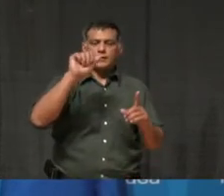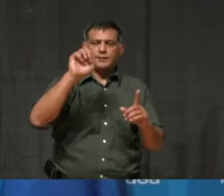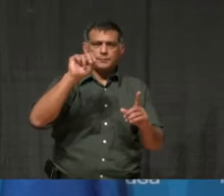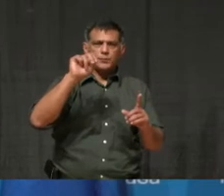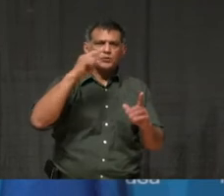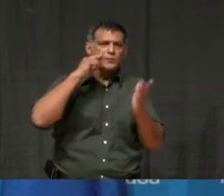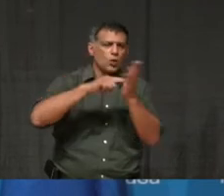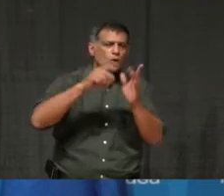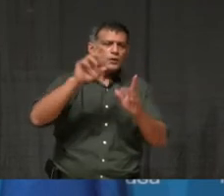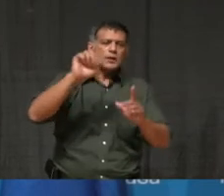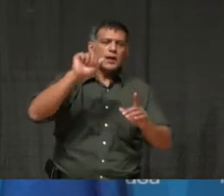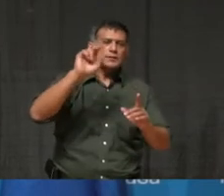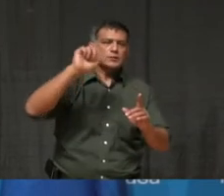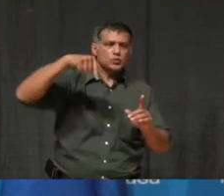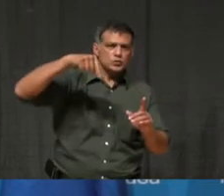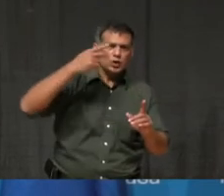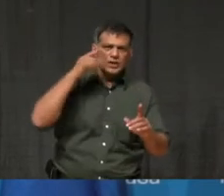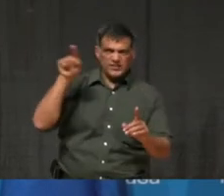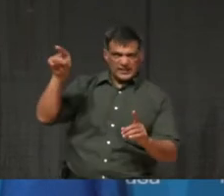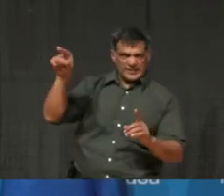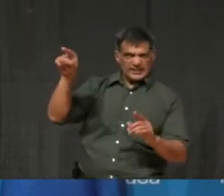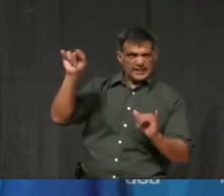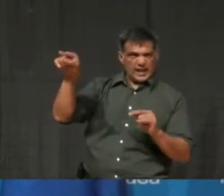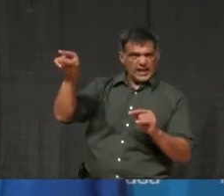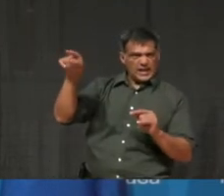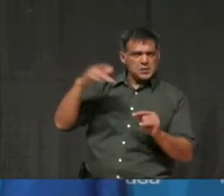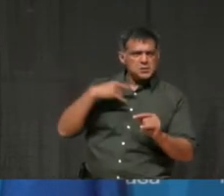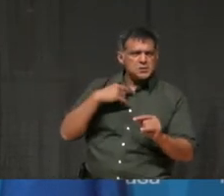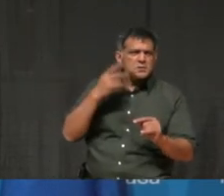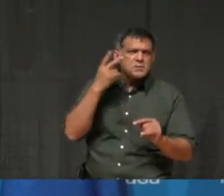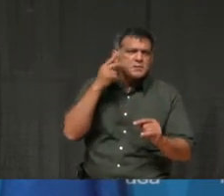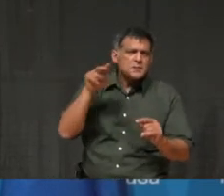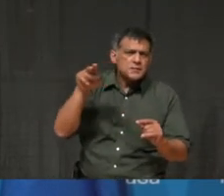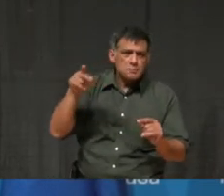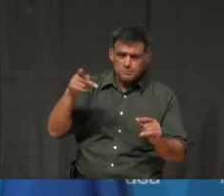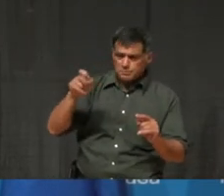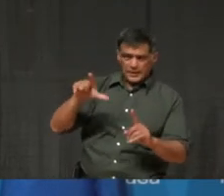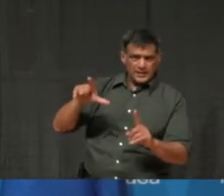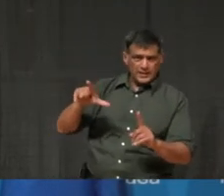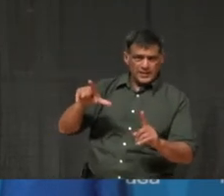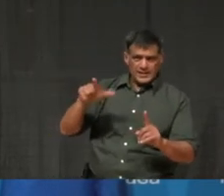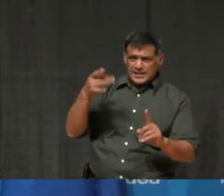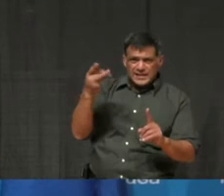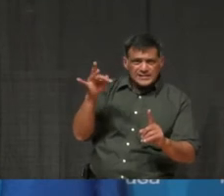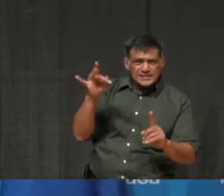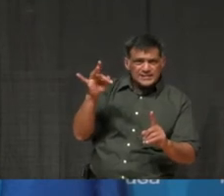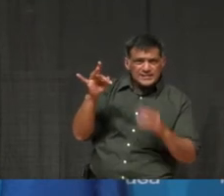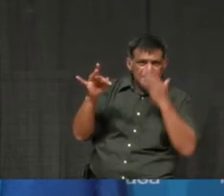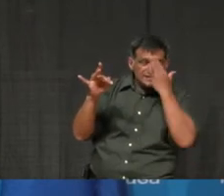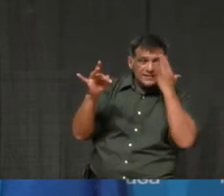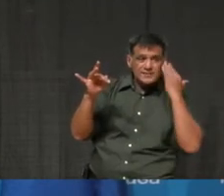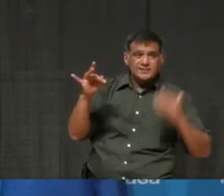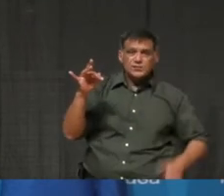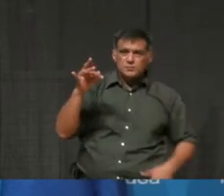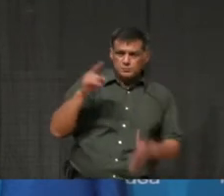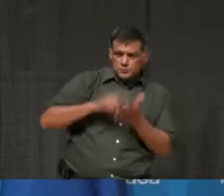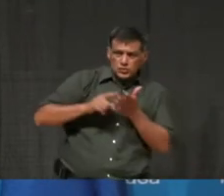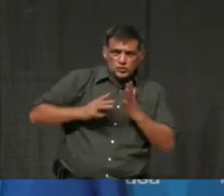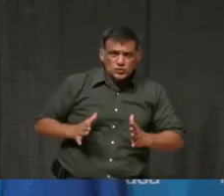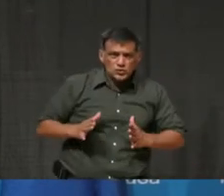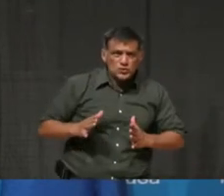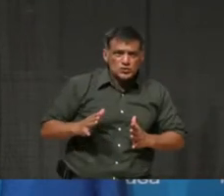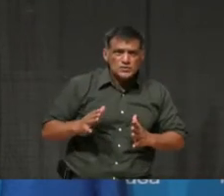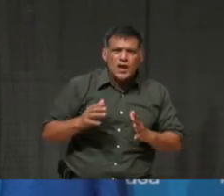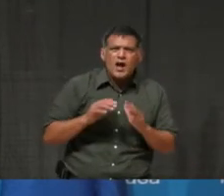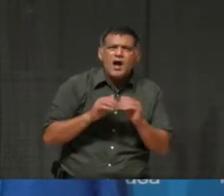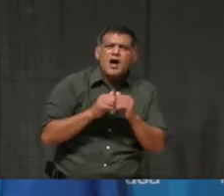wondering if you could speak to the complexities of enforcement. I know last time I had asked about the Halloween party that apparently happened at